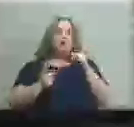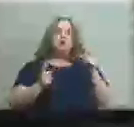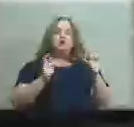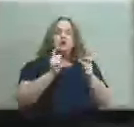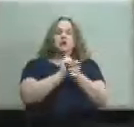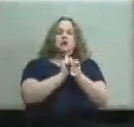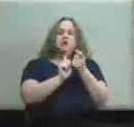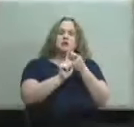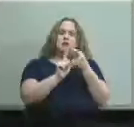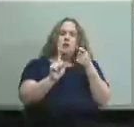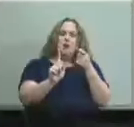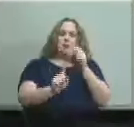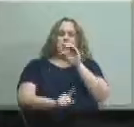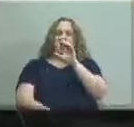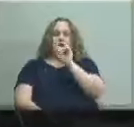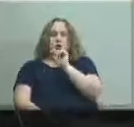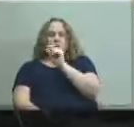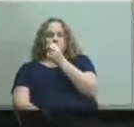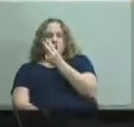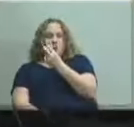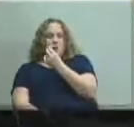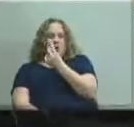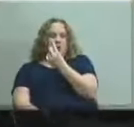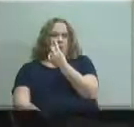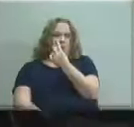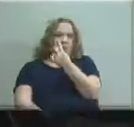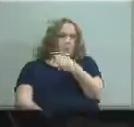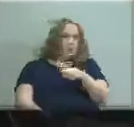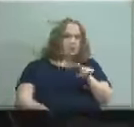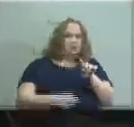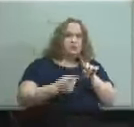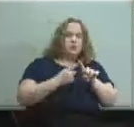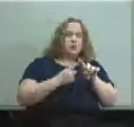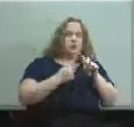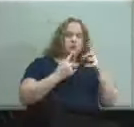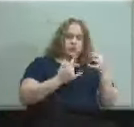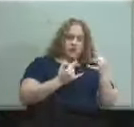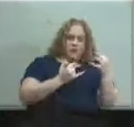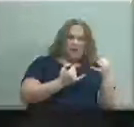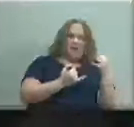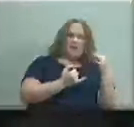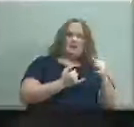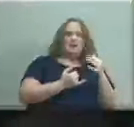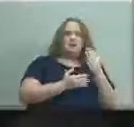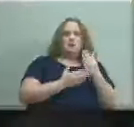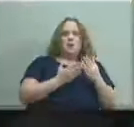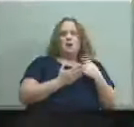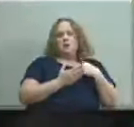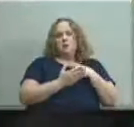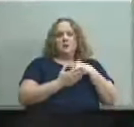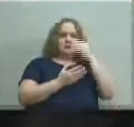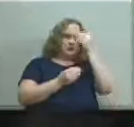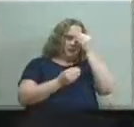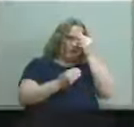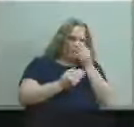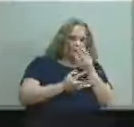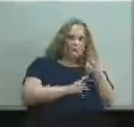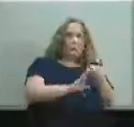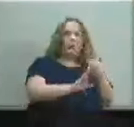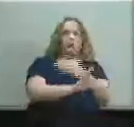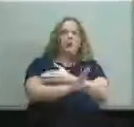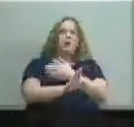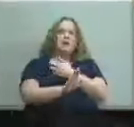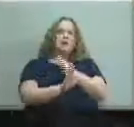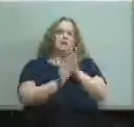20 uh from the october 12th meeting to today um and that was sort of what was shared with you prior to the board meeting um